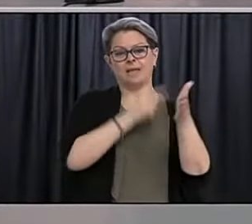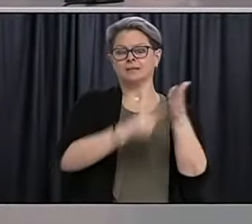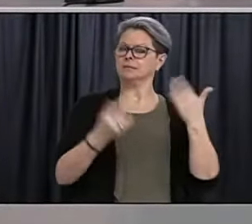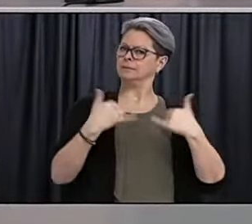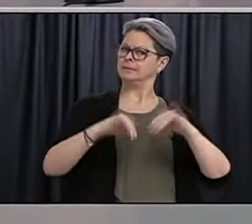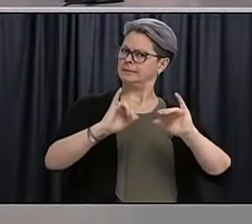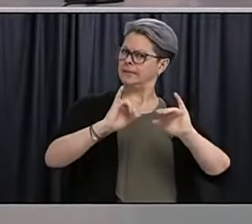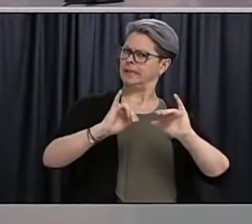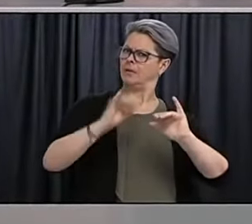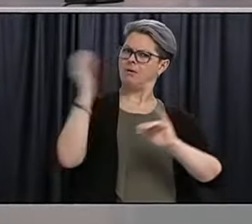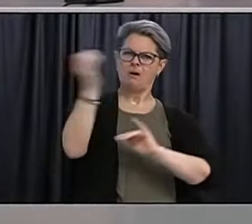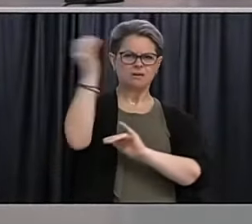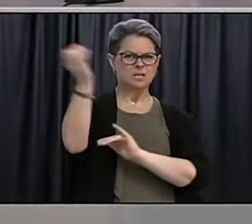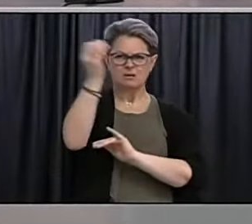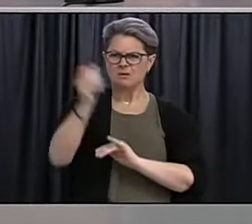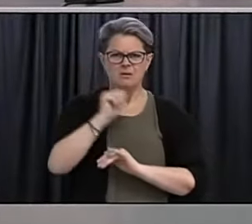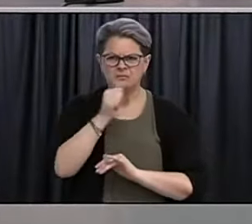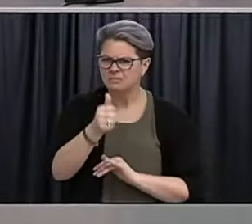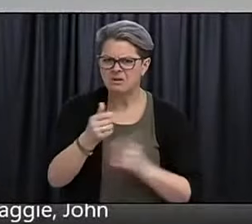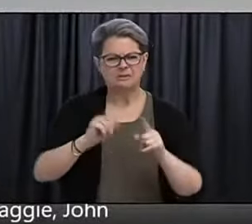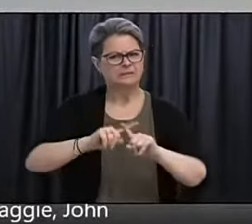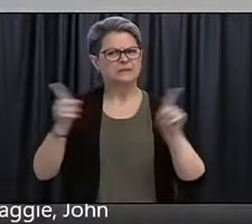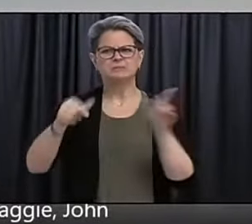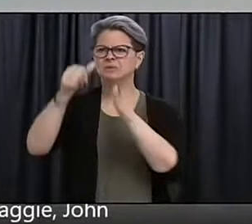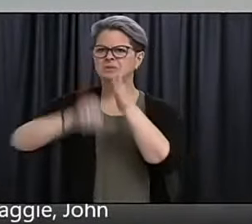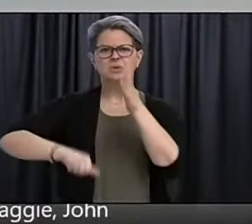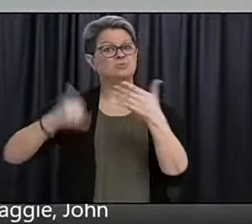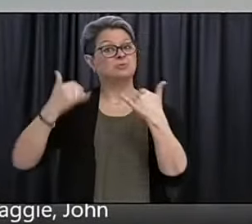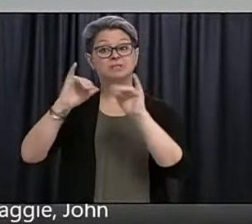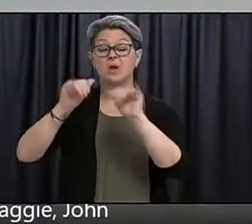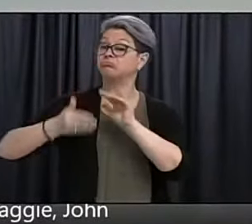higher rates of COVID hospitalisation and higher daily case numbers.